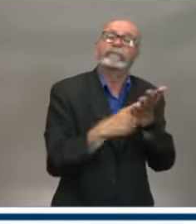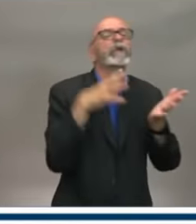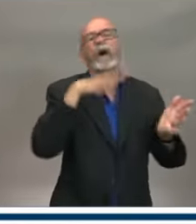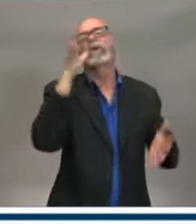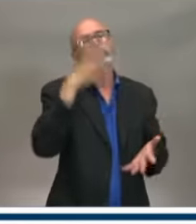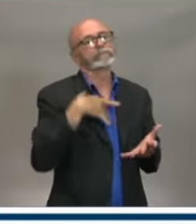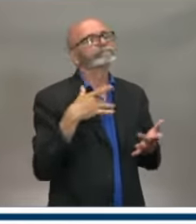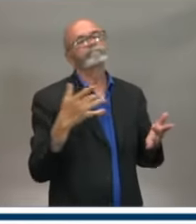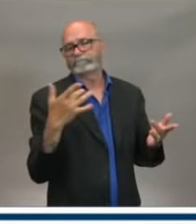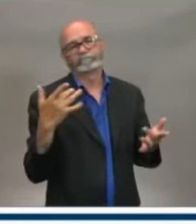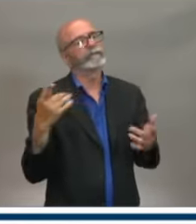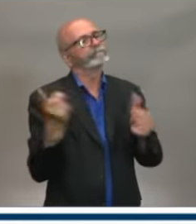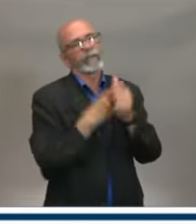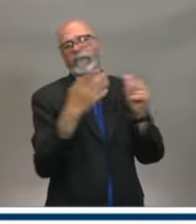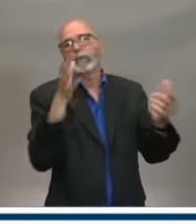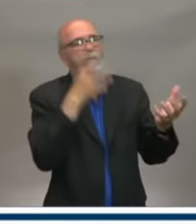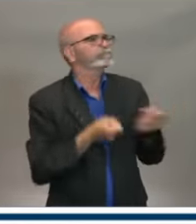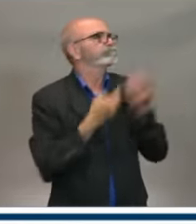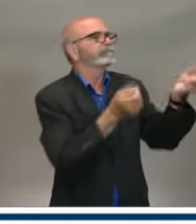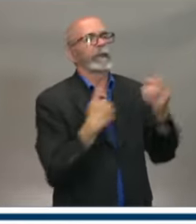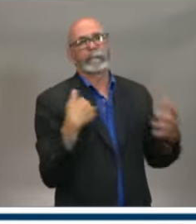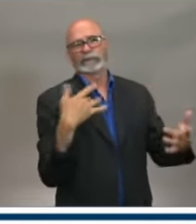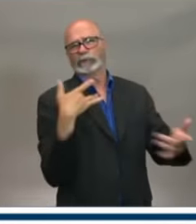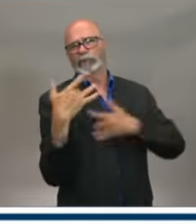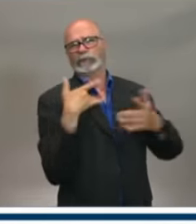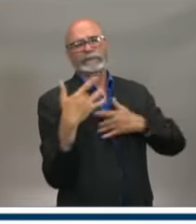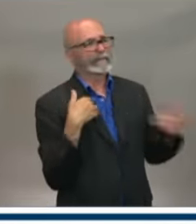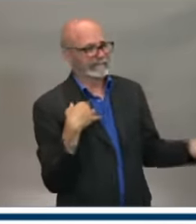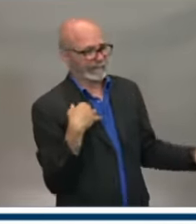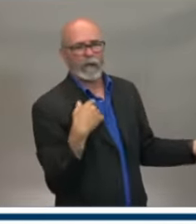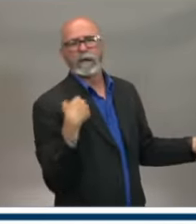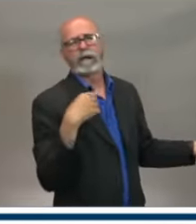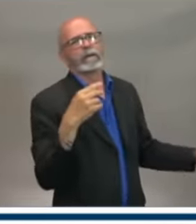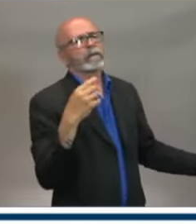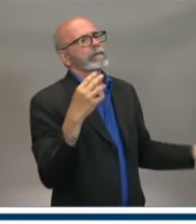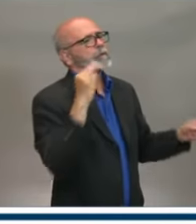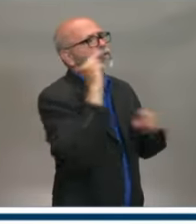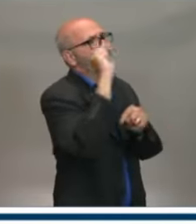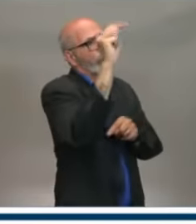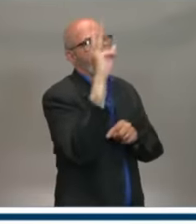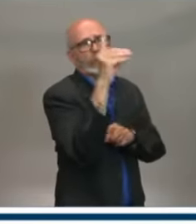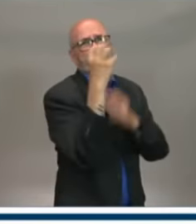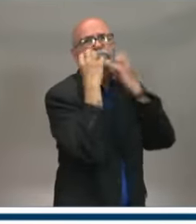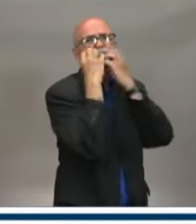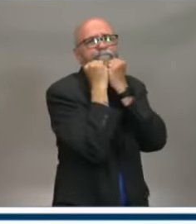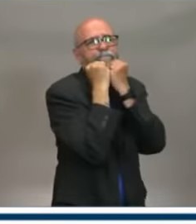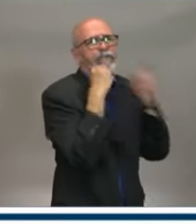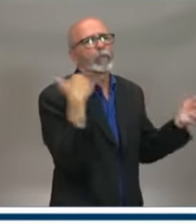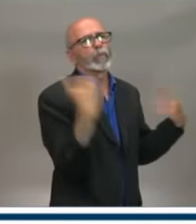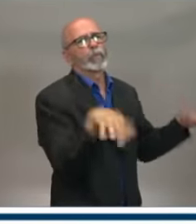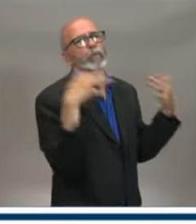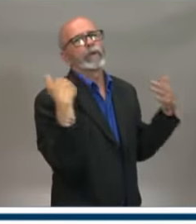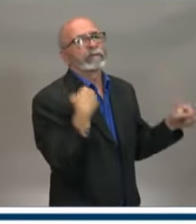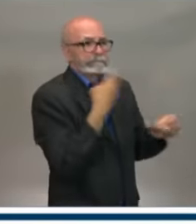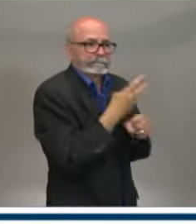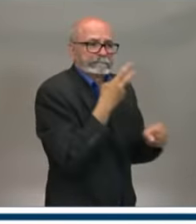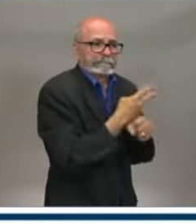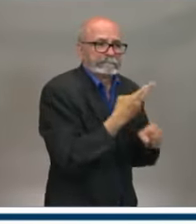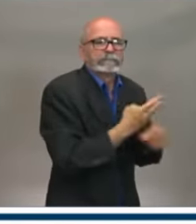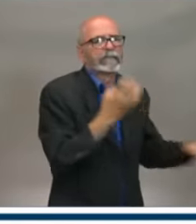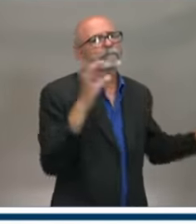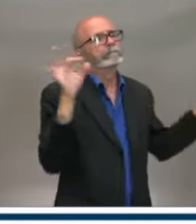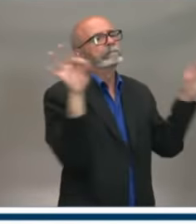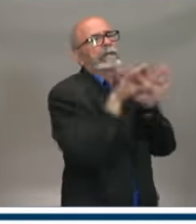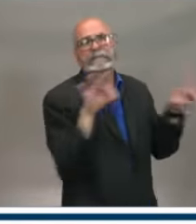for the men and women who have been working at Northwood, providing the care to their loved ones. And I've been inspired and